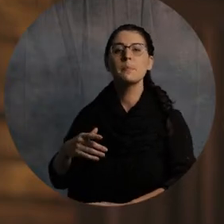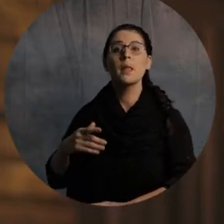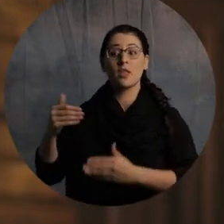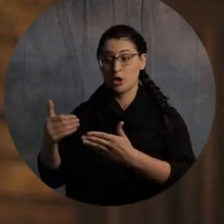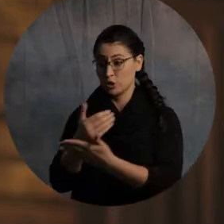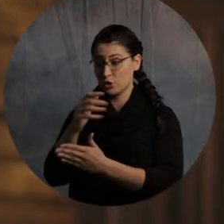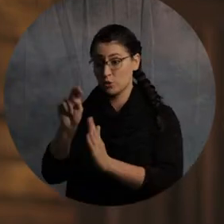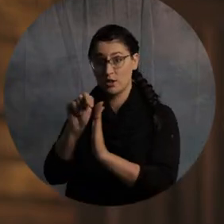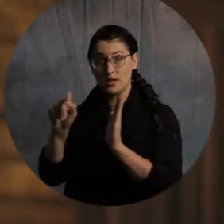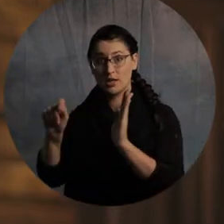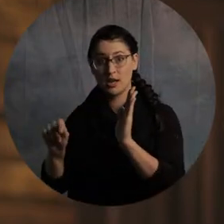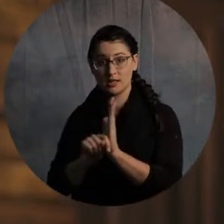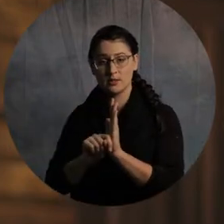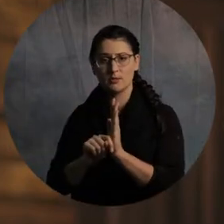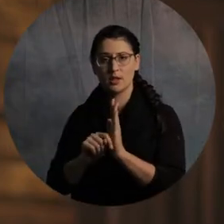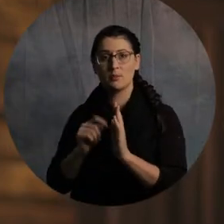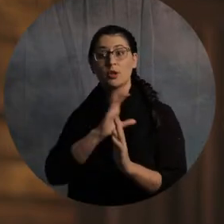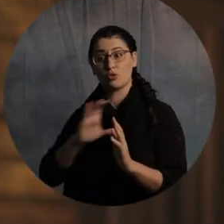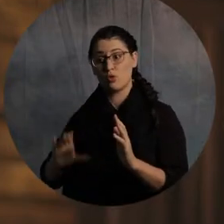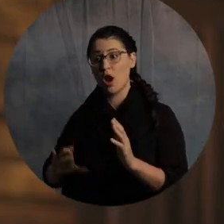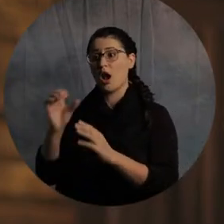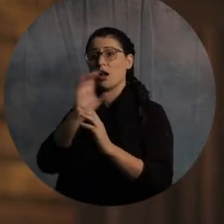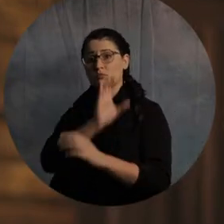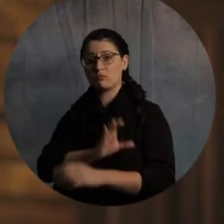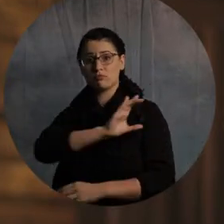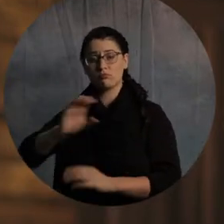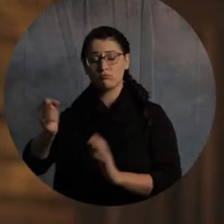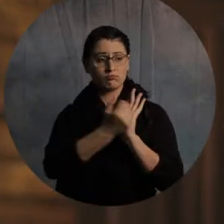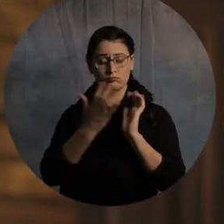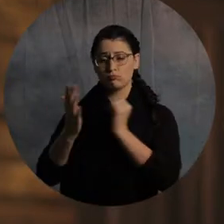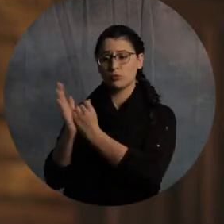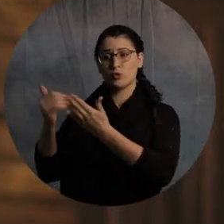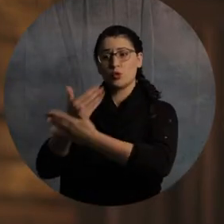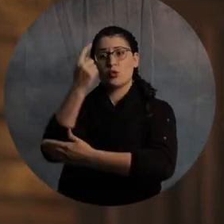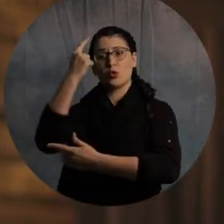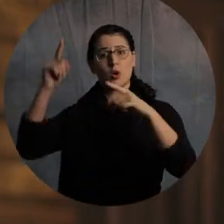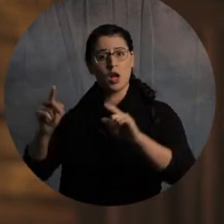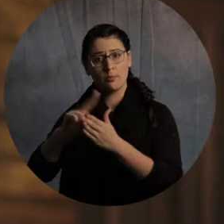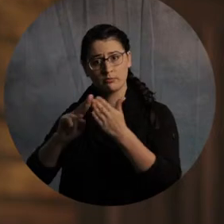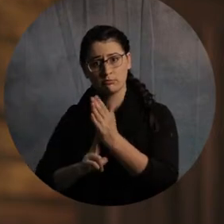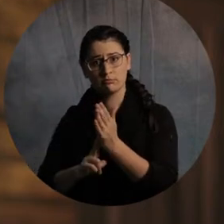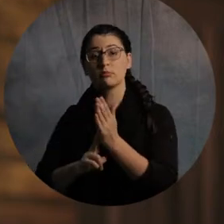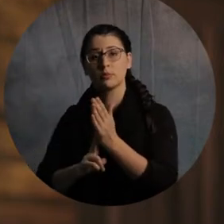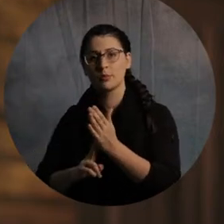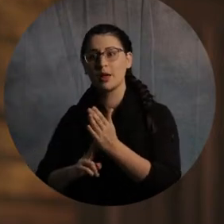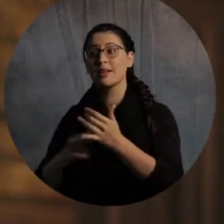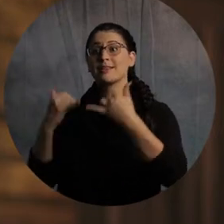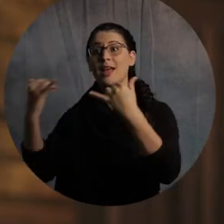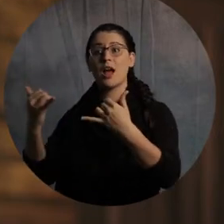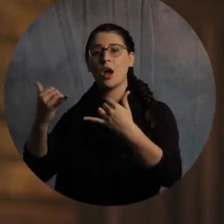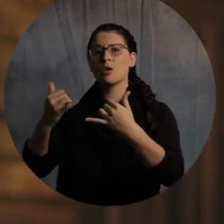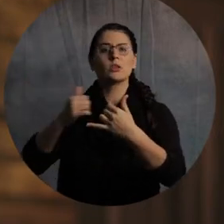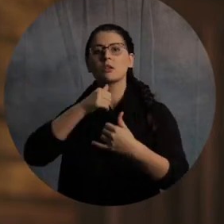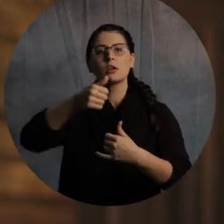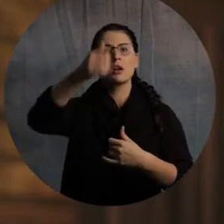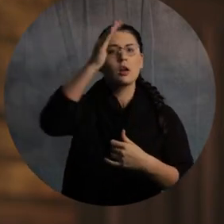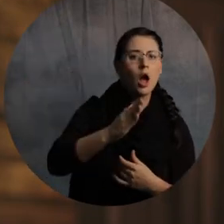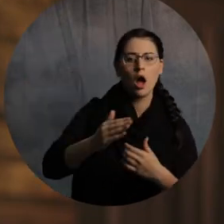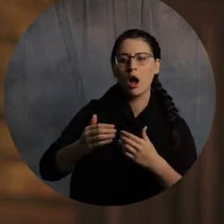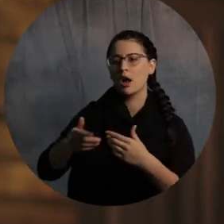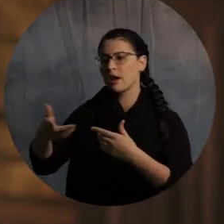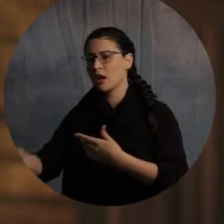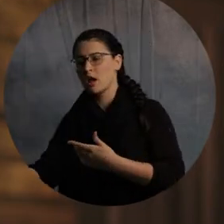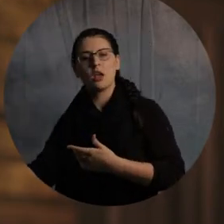because of what Christ has accomplished on Calvary, the new covenant, it's no longer God and us. It's just us.